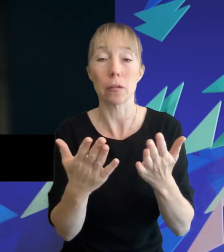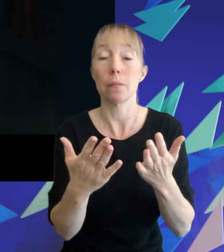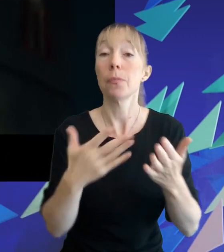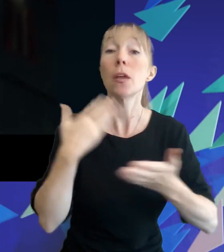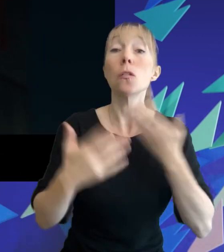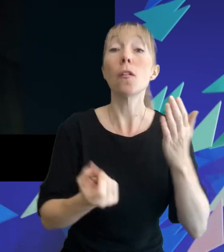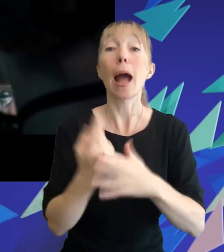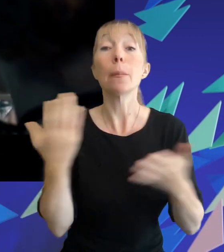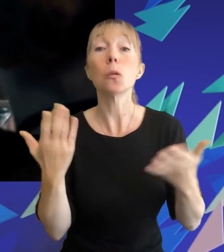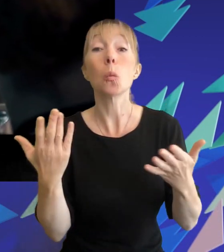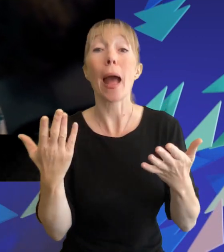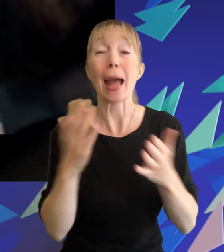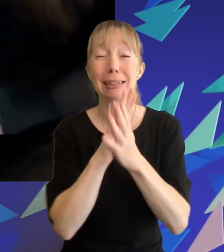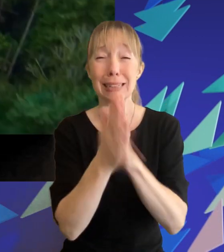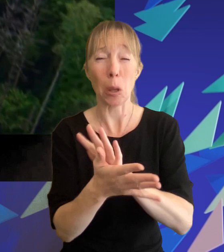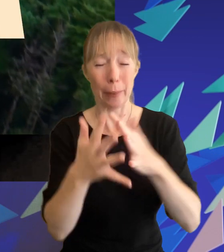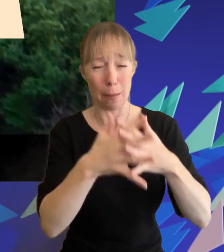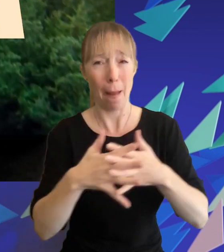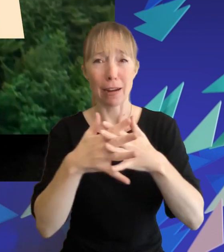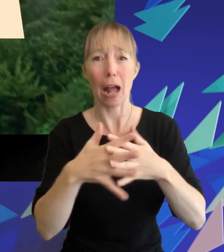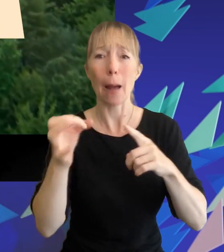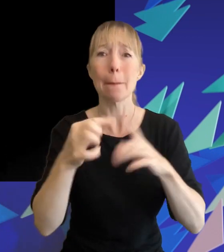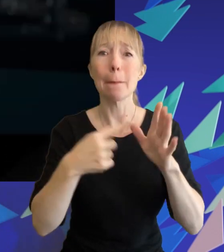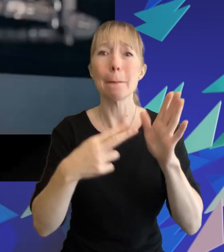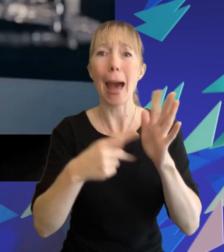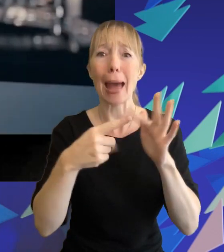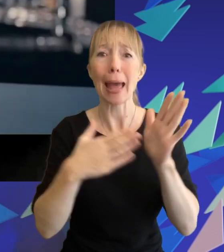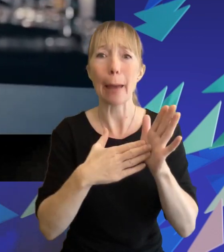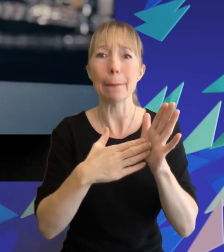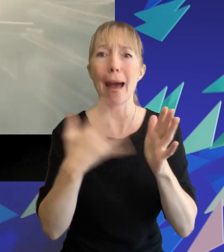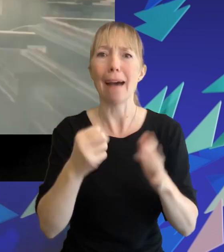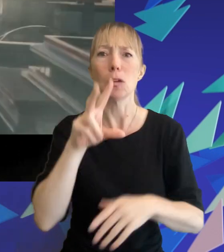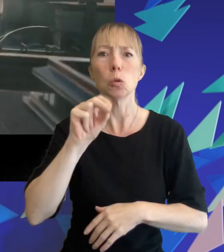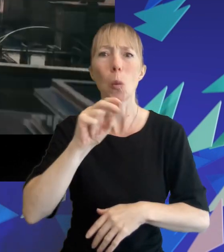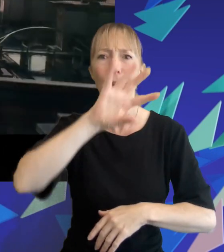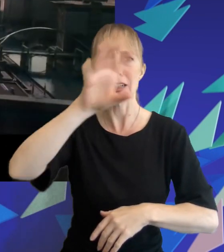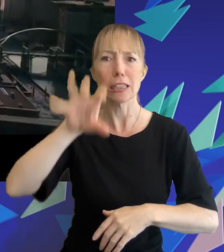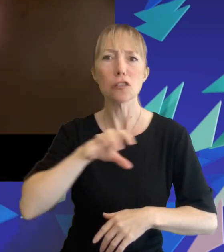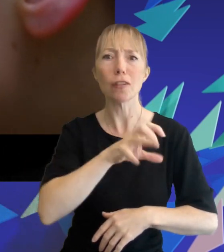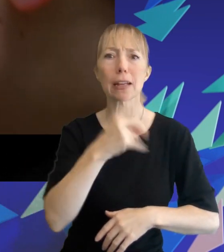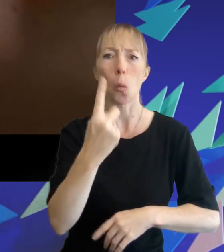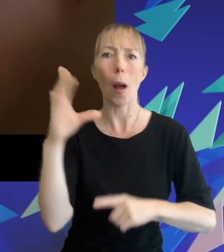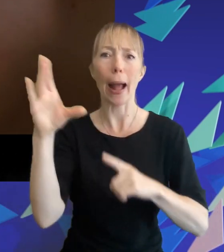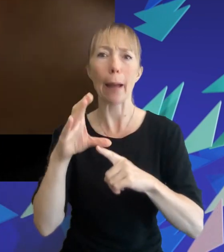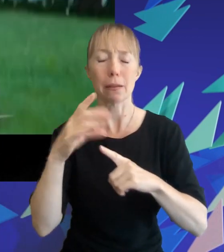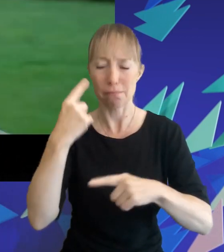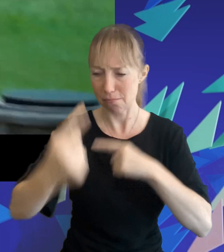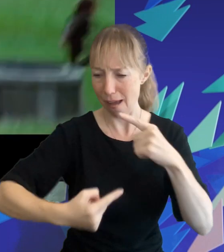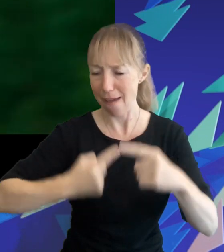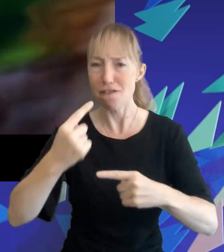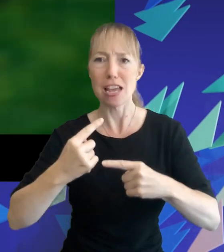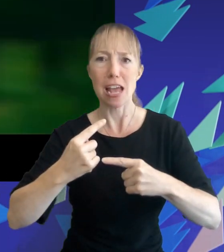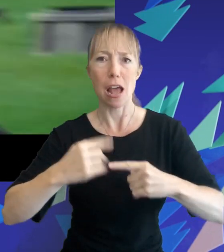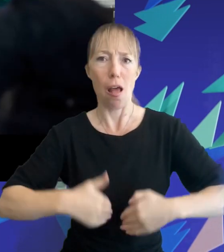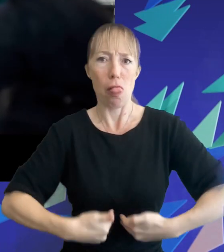takes place in a dystopian america known as panem which is split into 12 districts and the capital every year the hunger